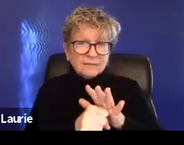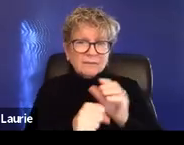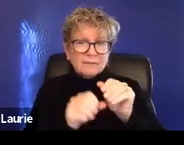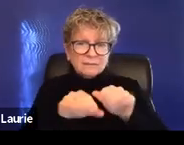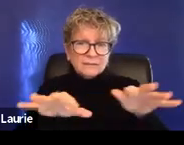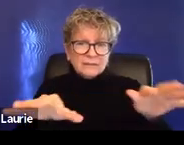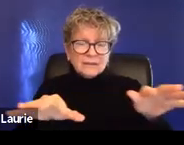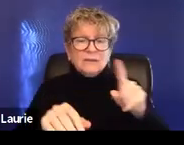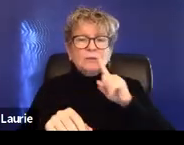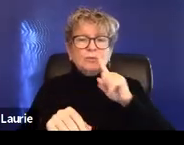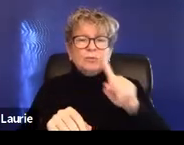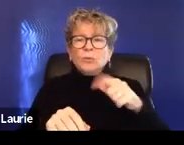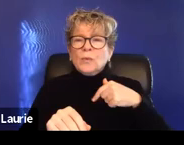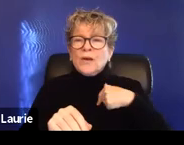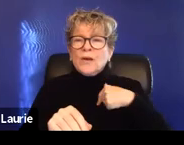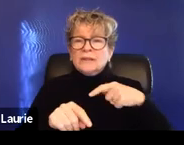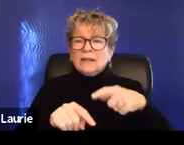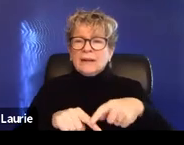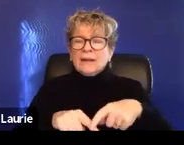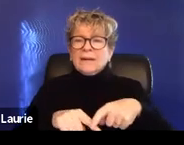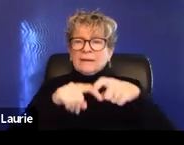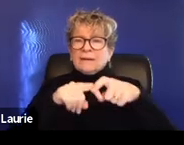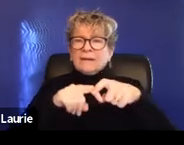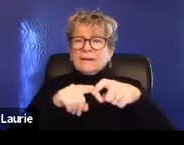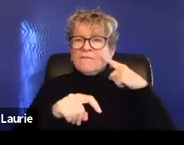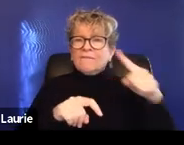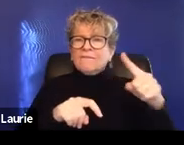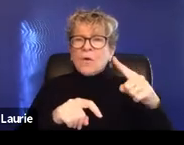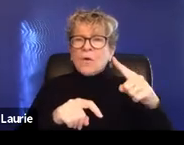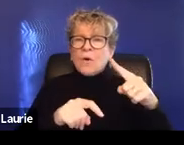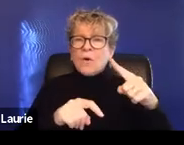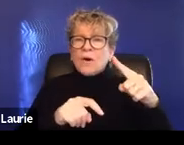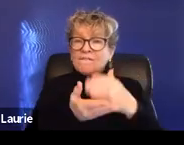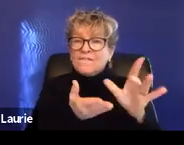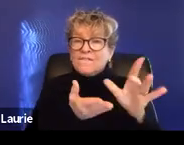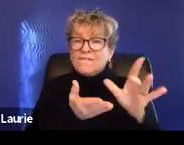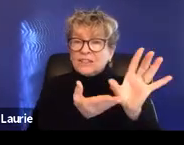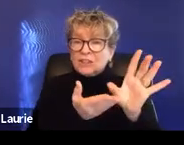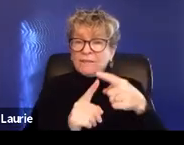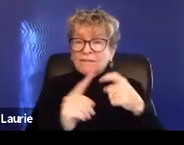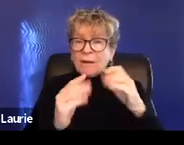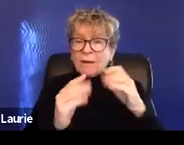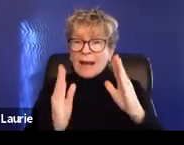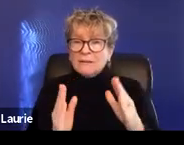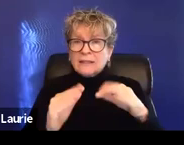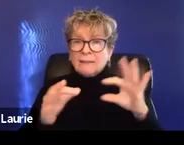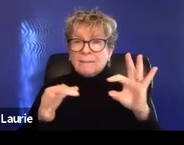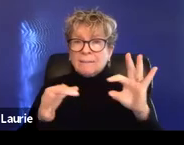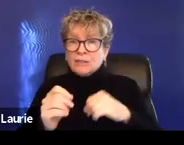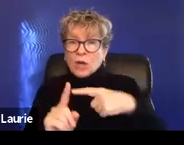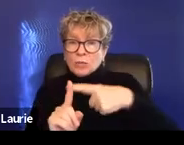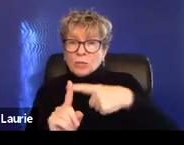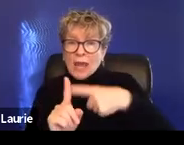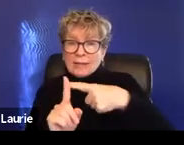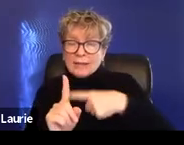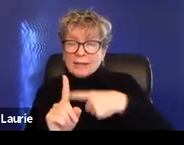moratorium on housing evictions, um, and evictions based on rent, um, we've